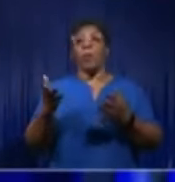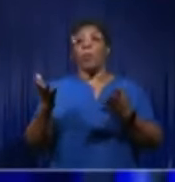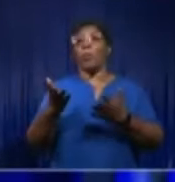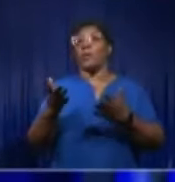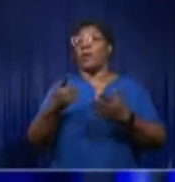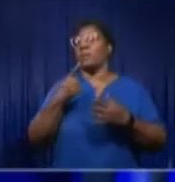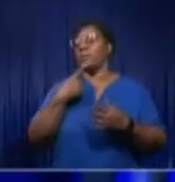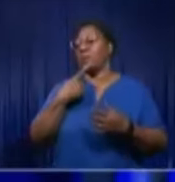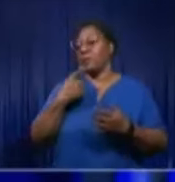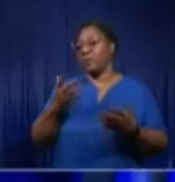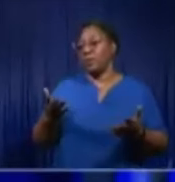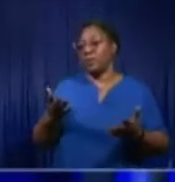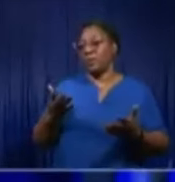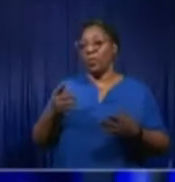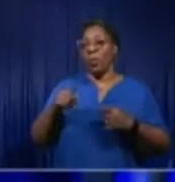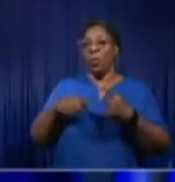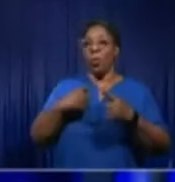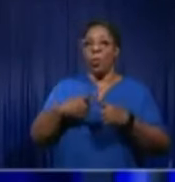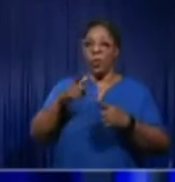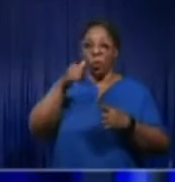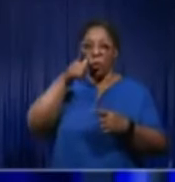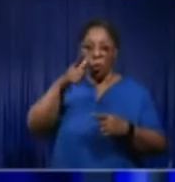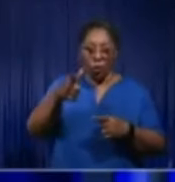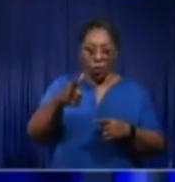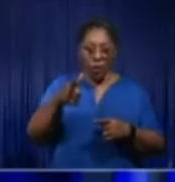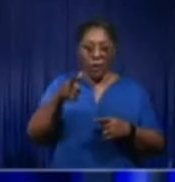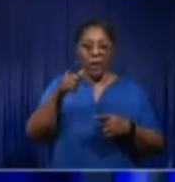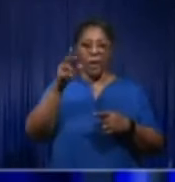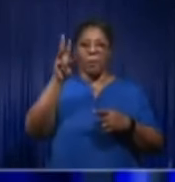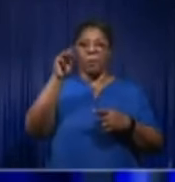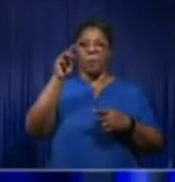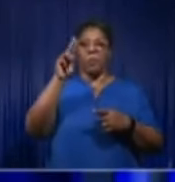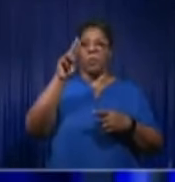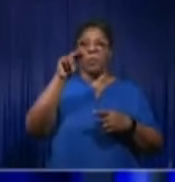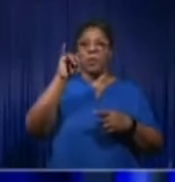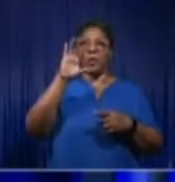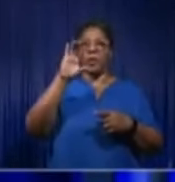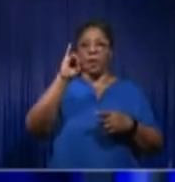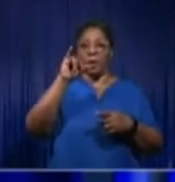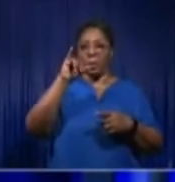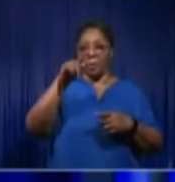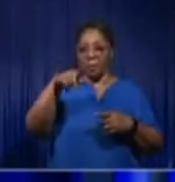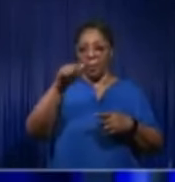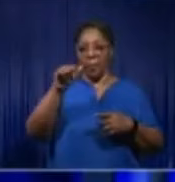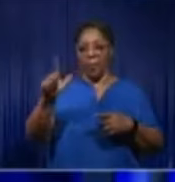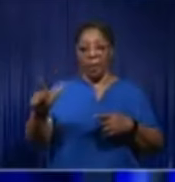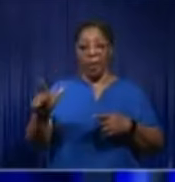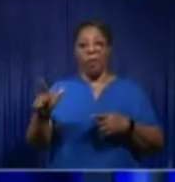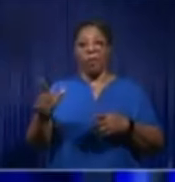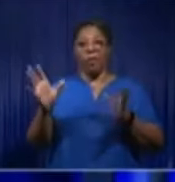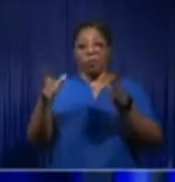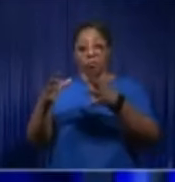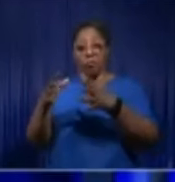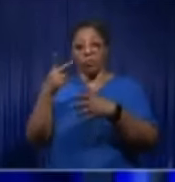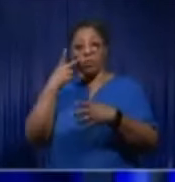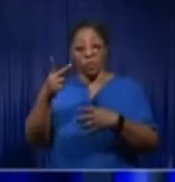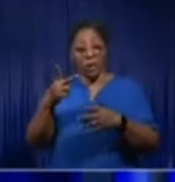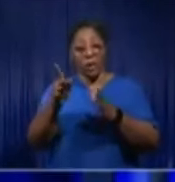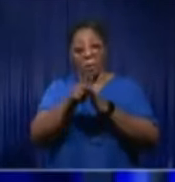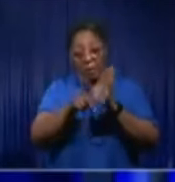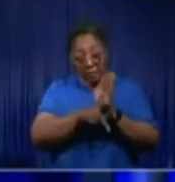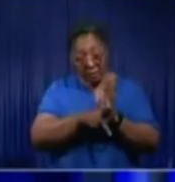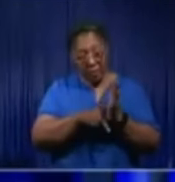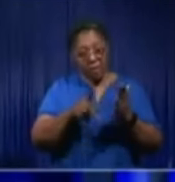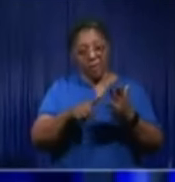that when you look in a municipal corporation, the systems are there. The policies are there. As I went down, we have